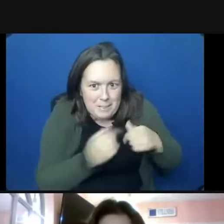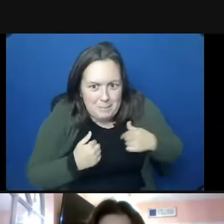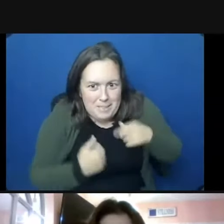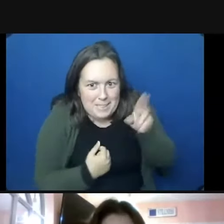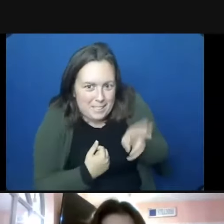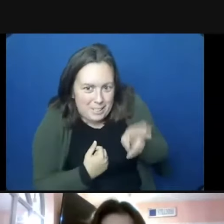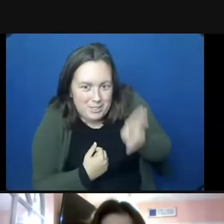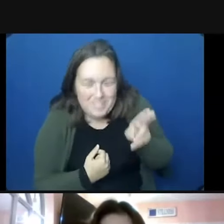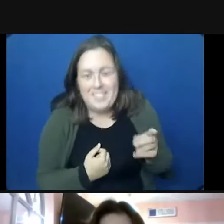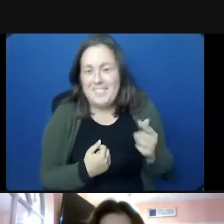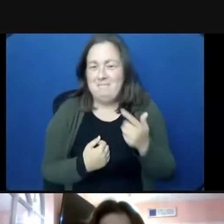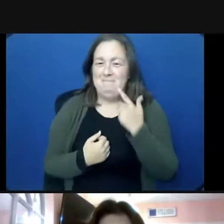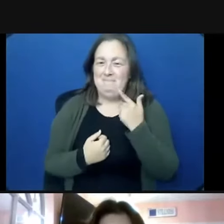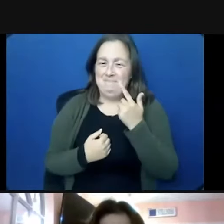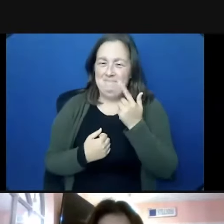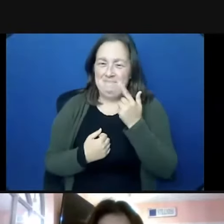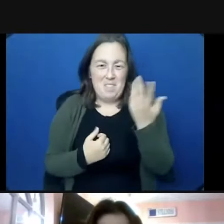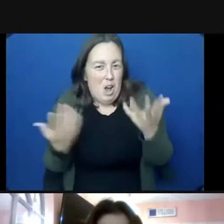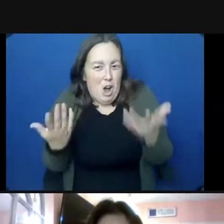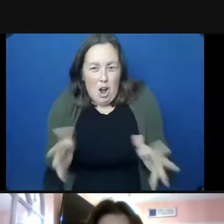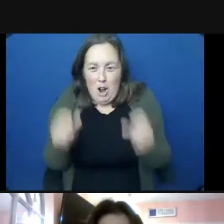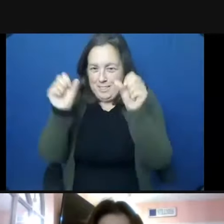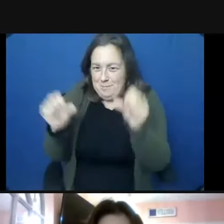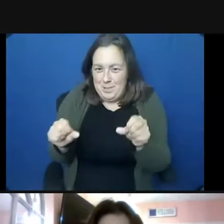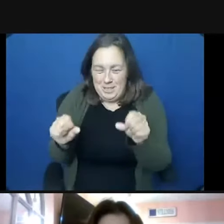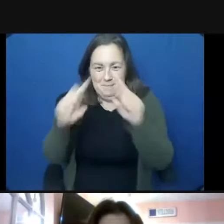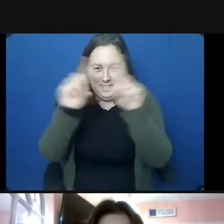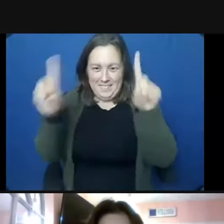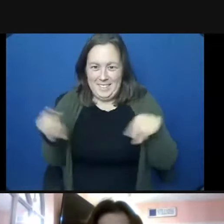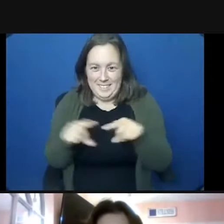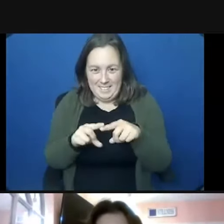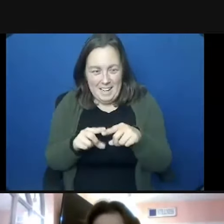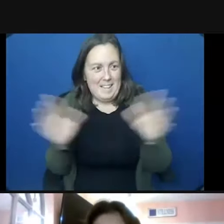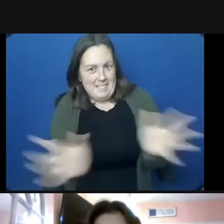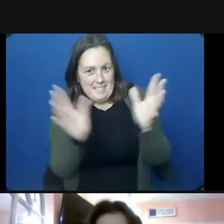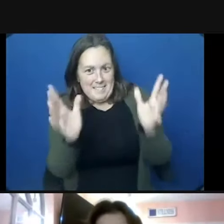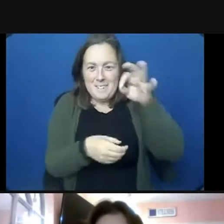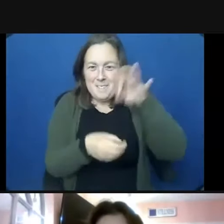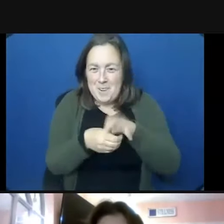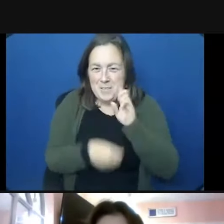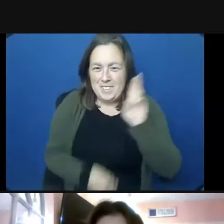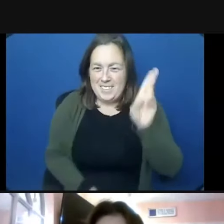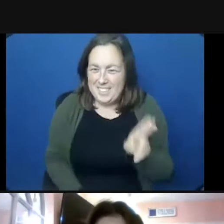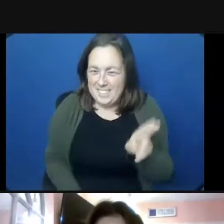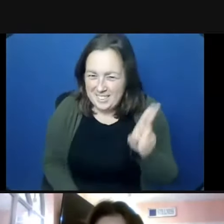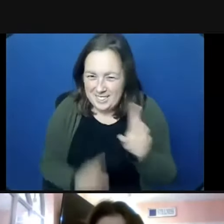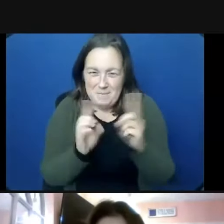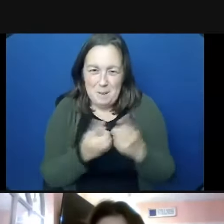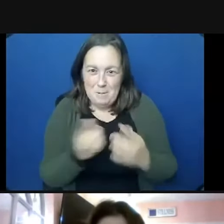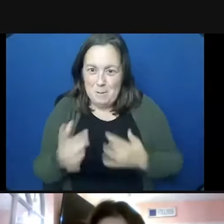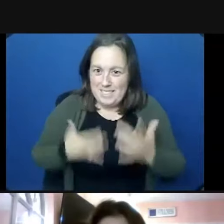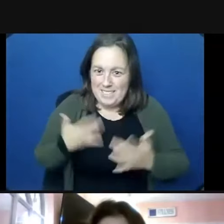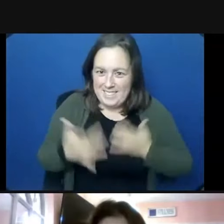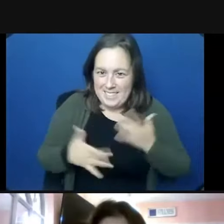They even put up a sign already saying vote for the history department. So, everyone's super excited to see what they're going to do. But it